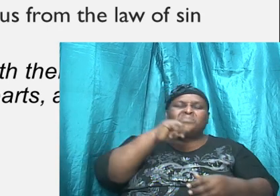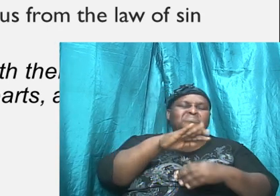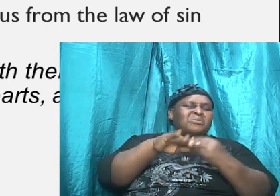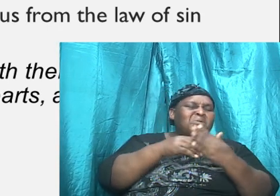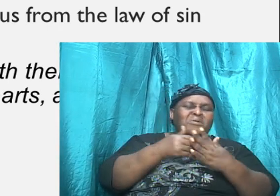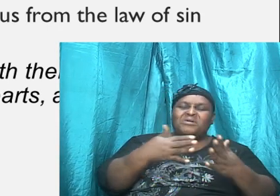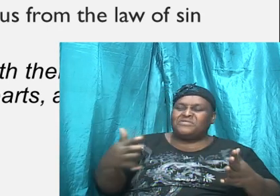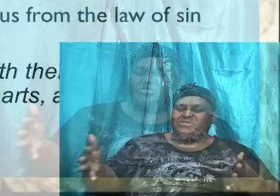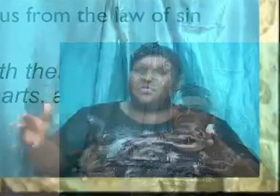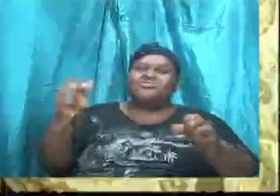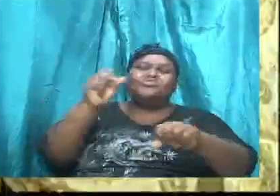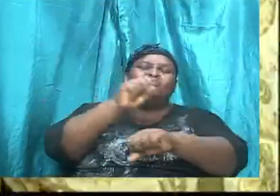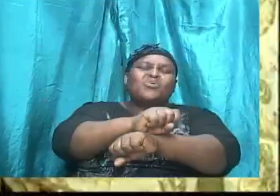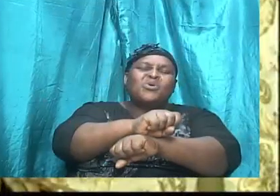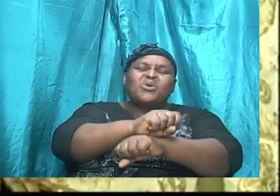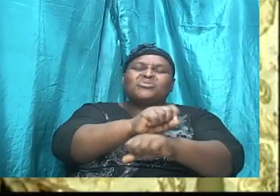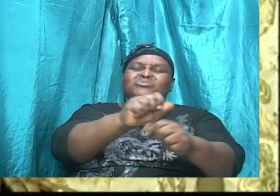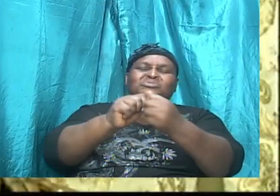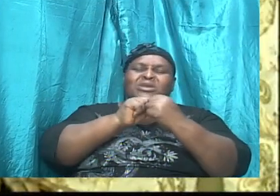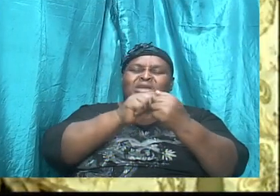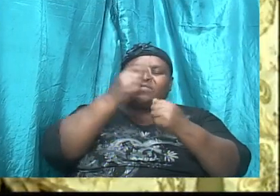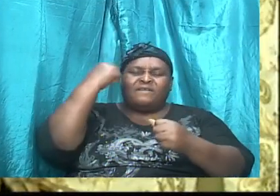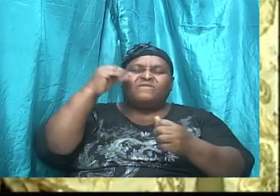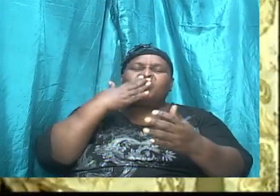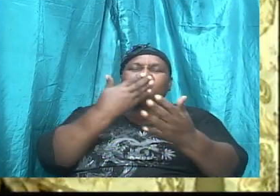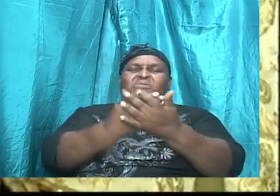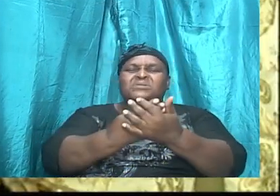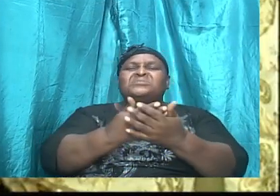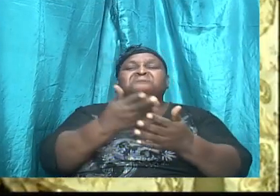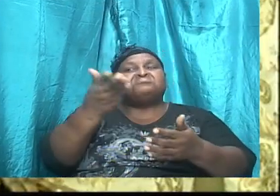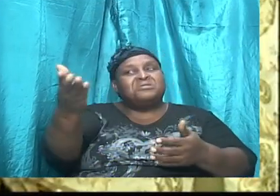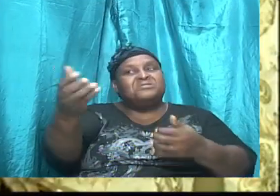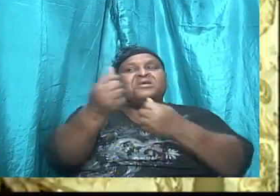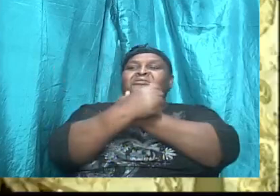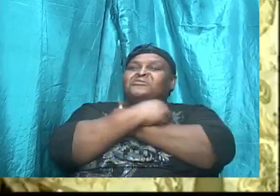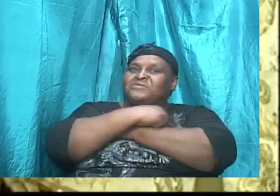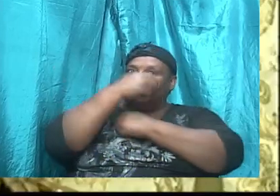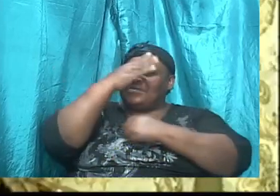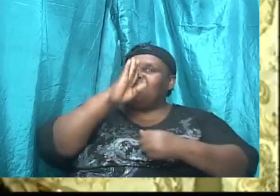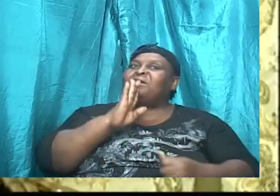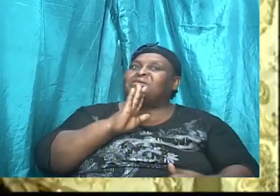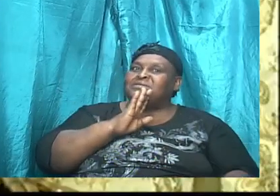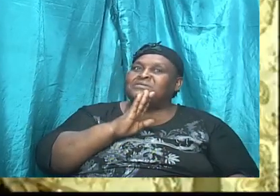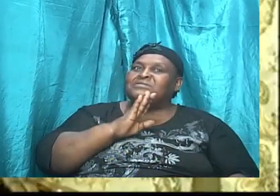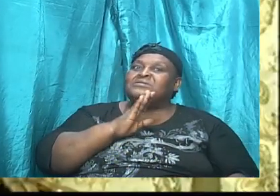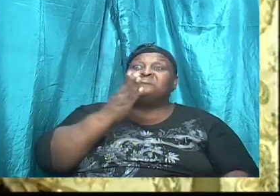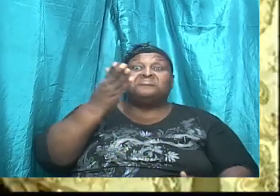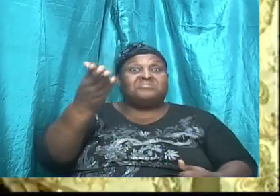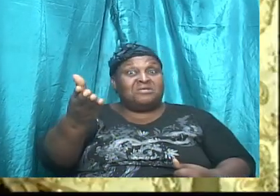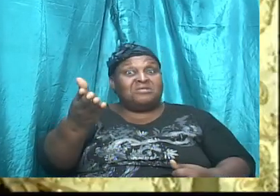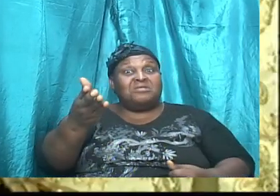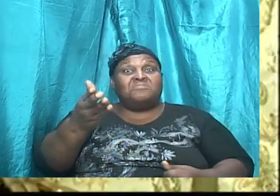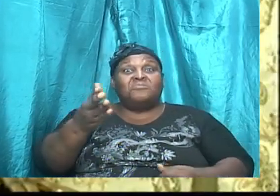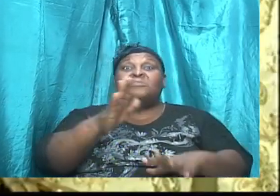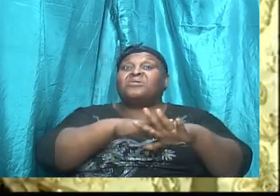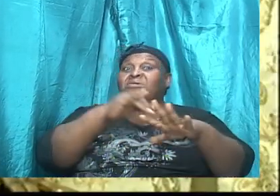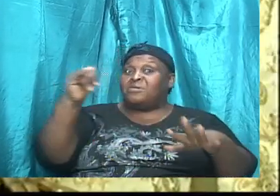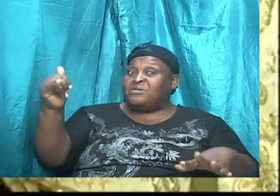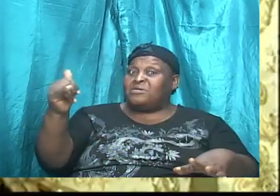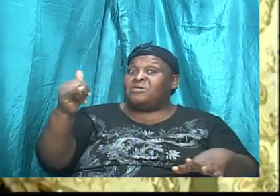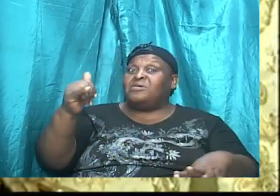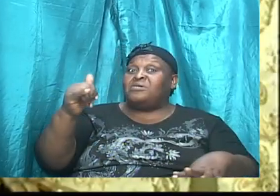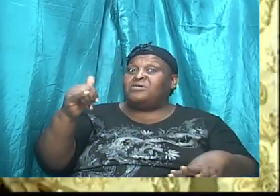things work together for good to them that love God, to them who are called